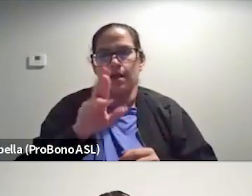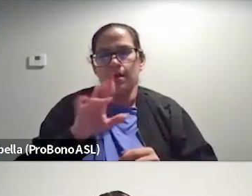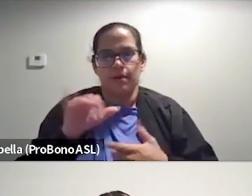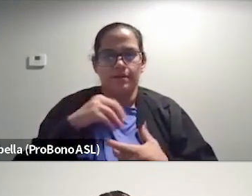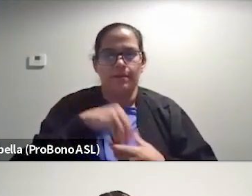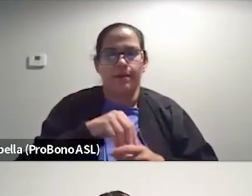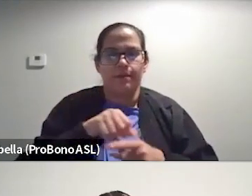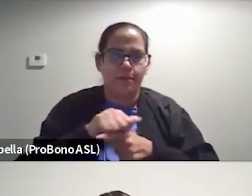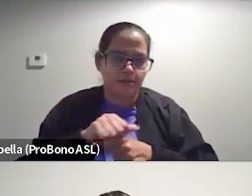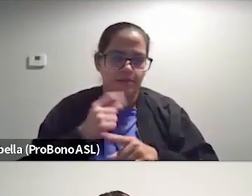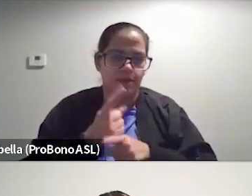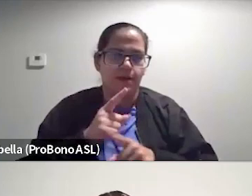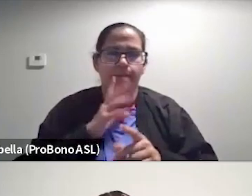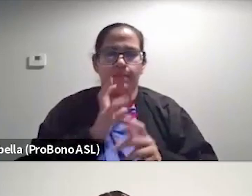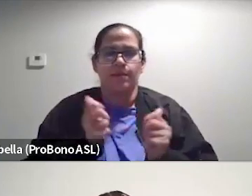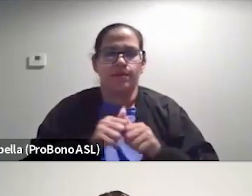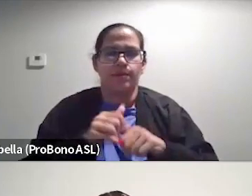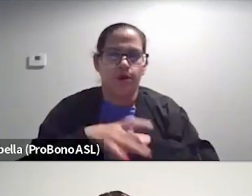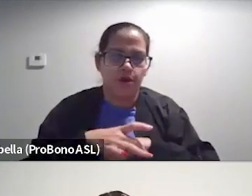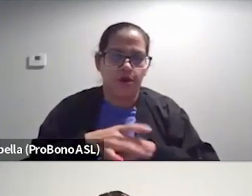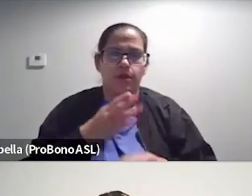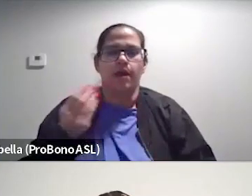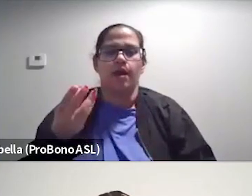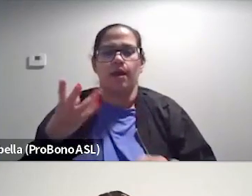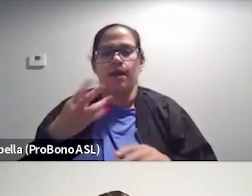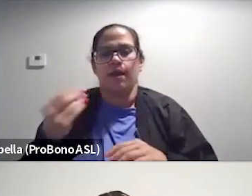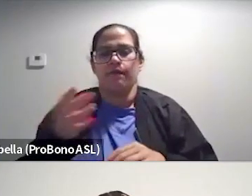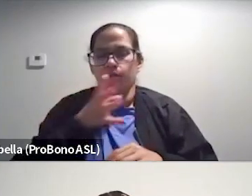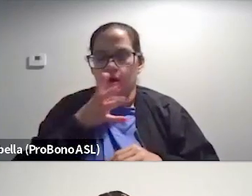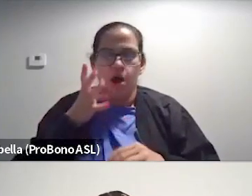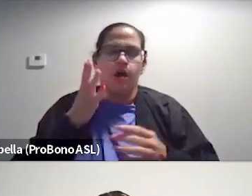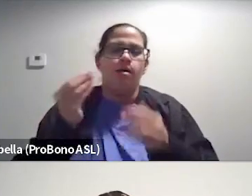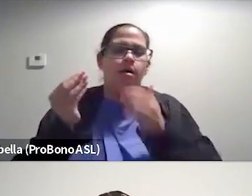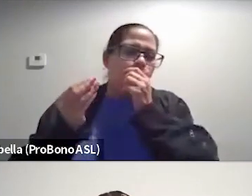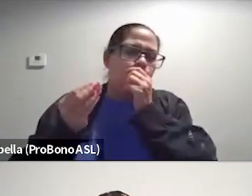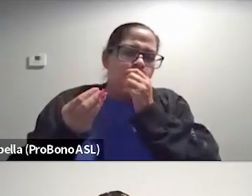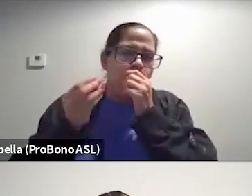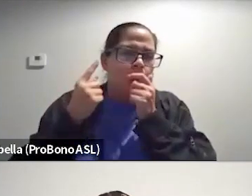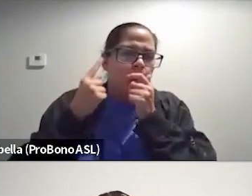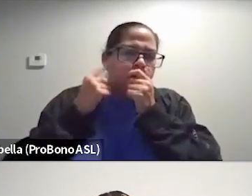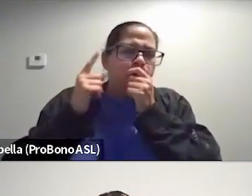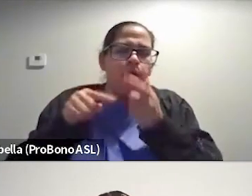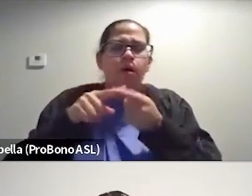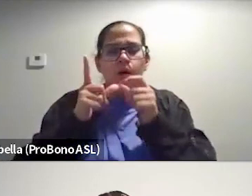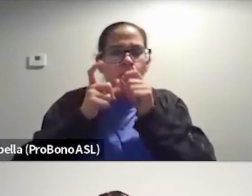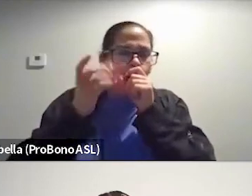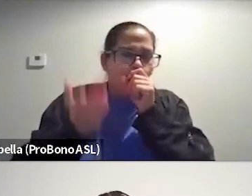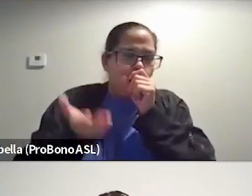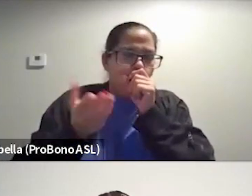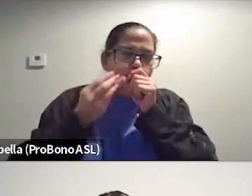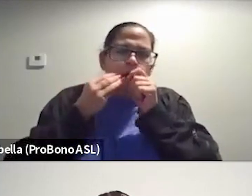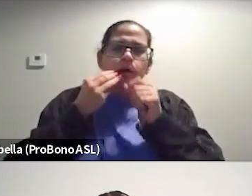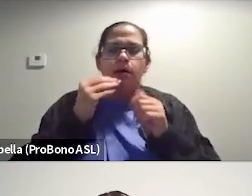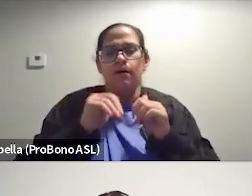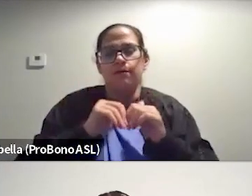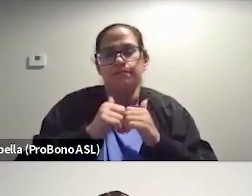practices, right. To be with the earth and to, to farm and to, to think about food and the way that it, uh,